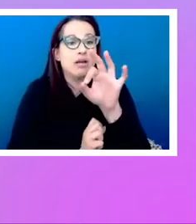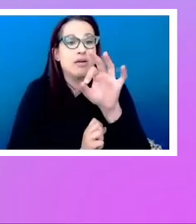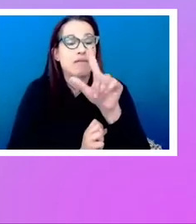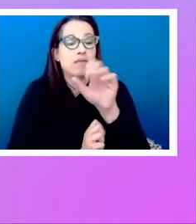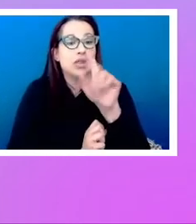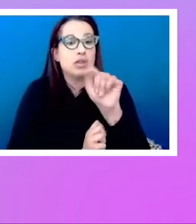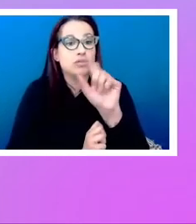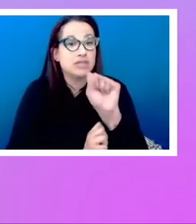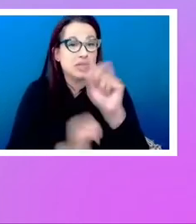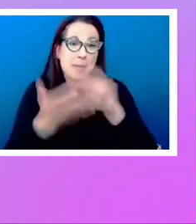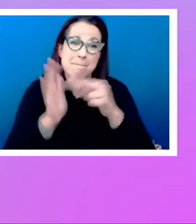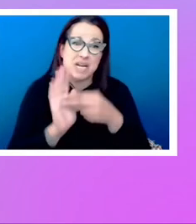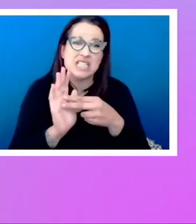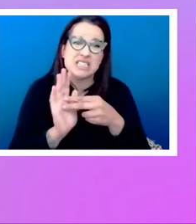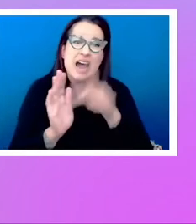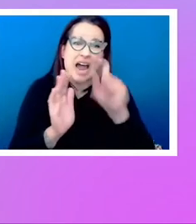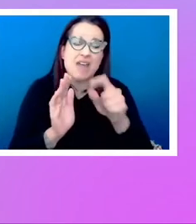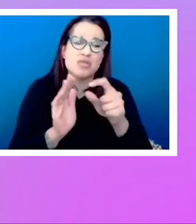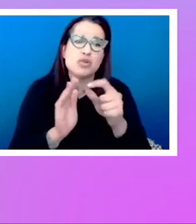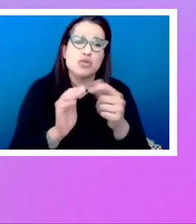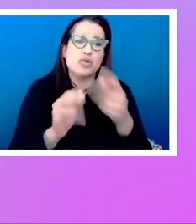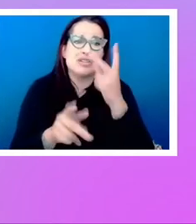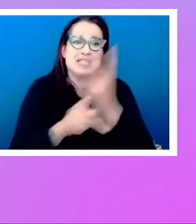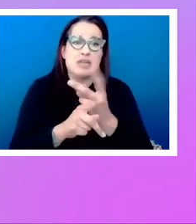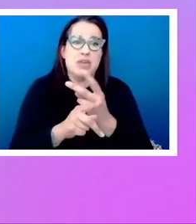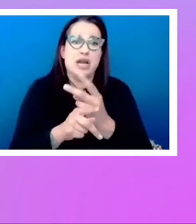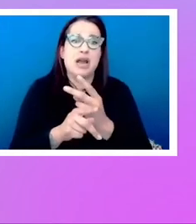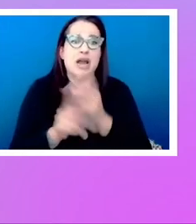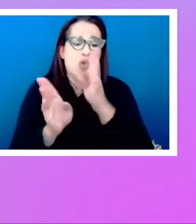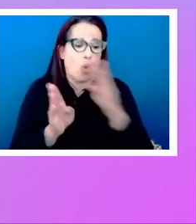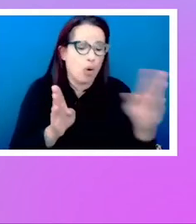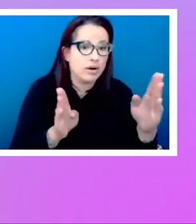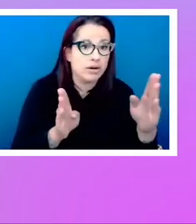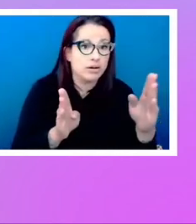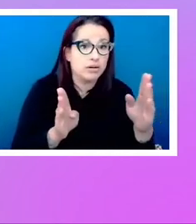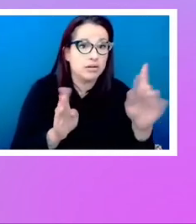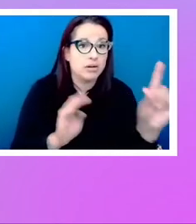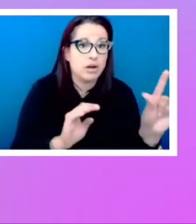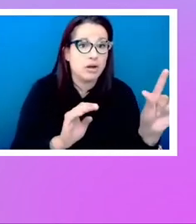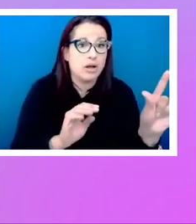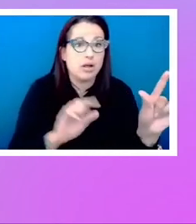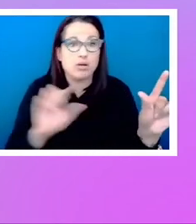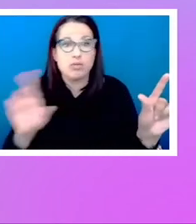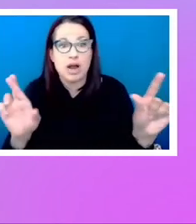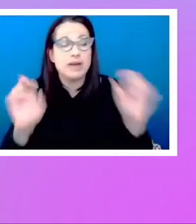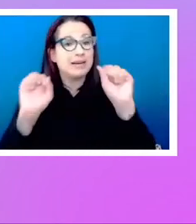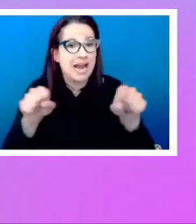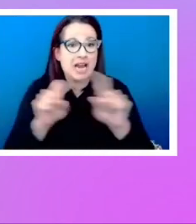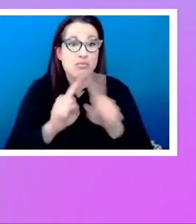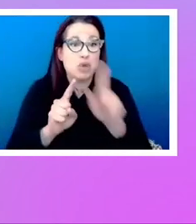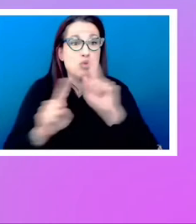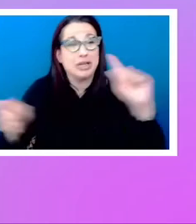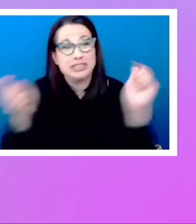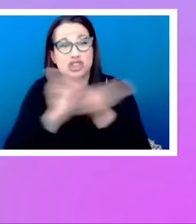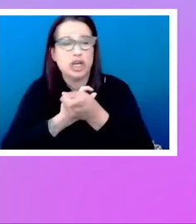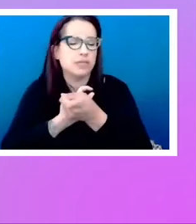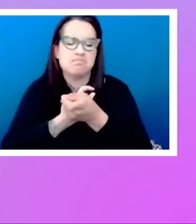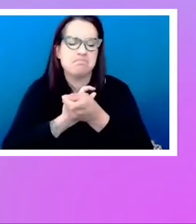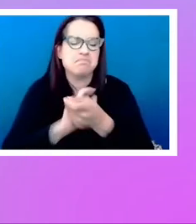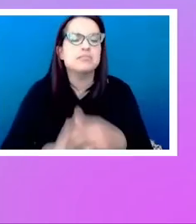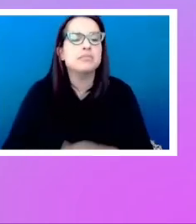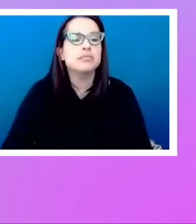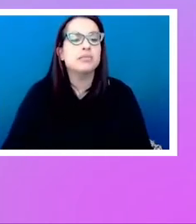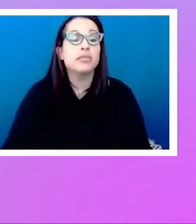things pretty much in flow, you can move them left or right, but you can't jumble it up too much. But